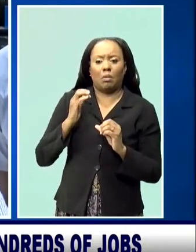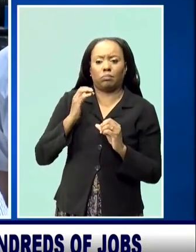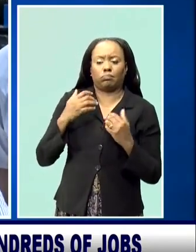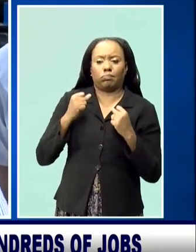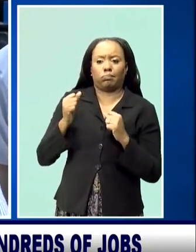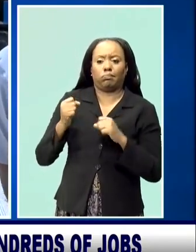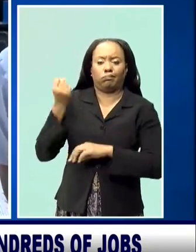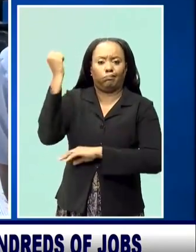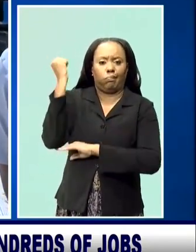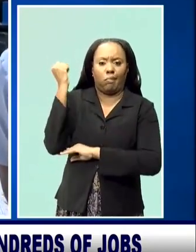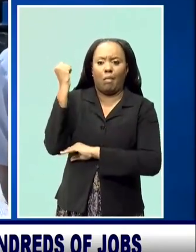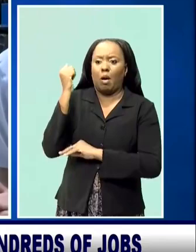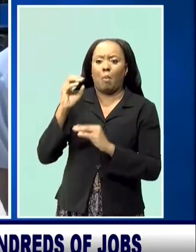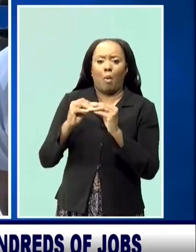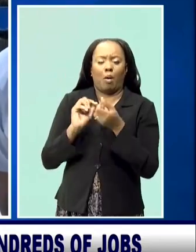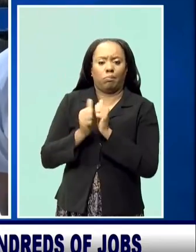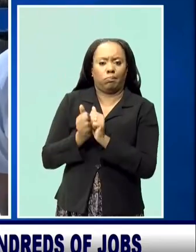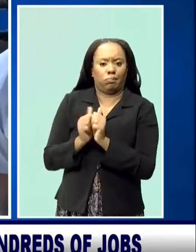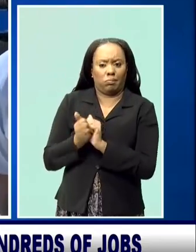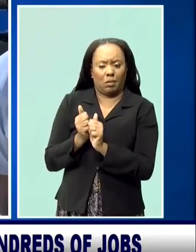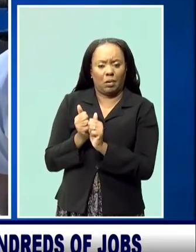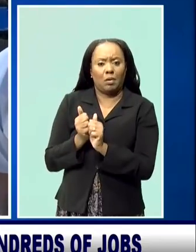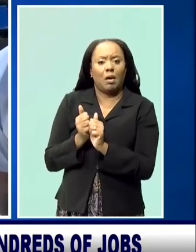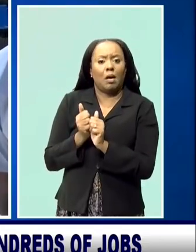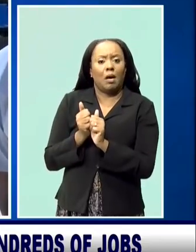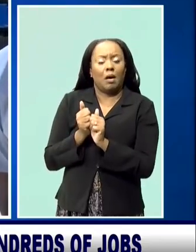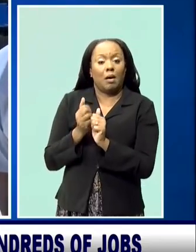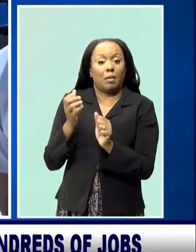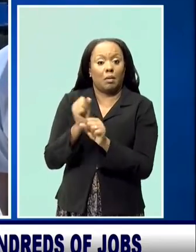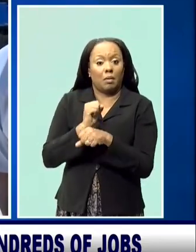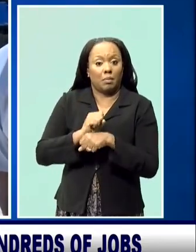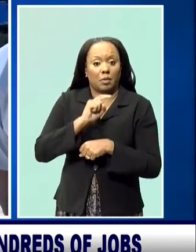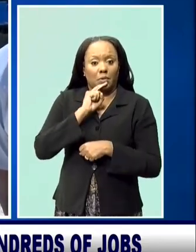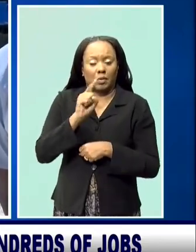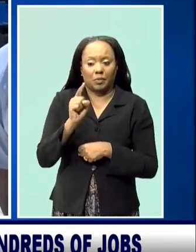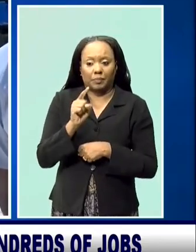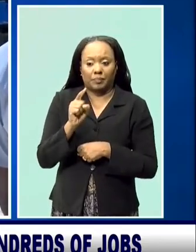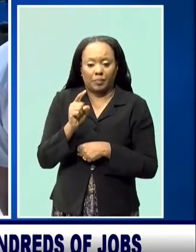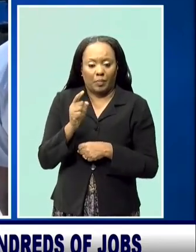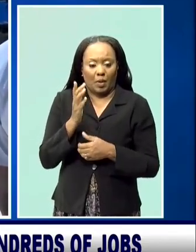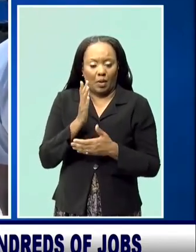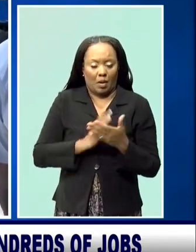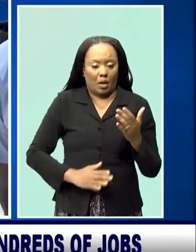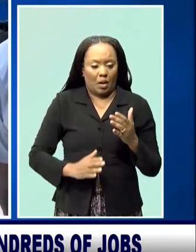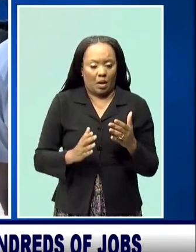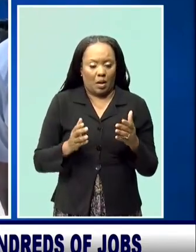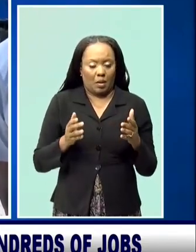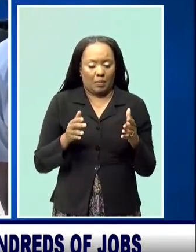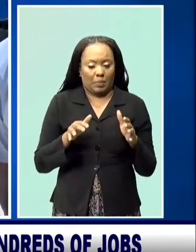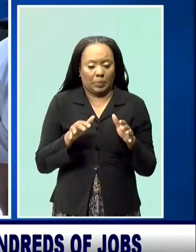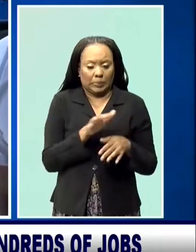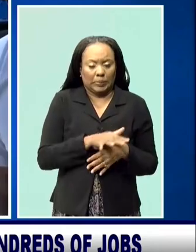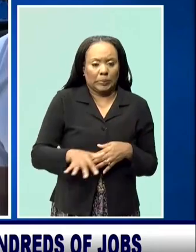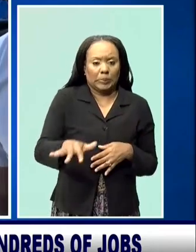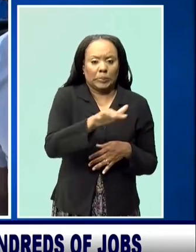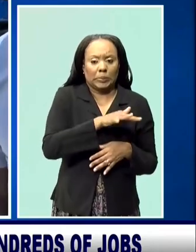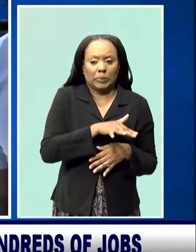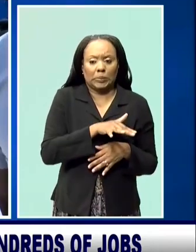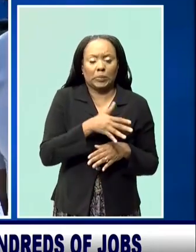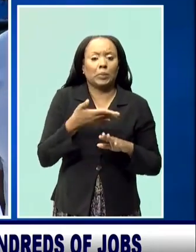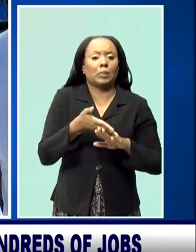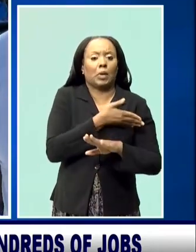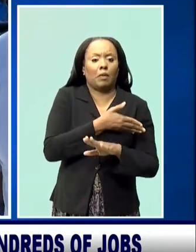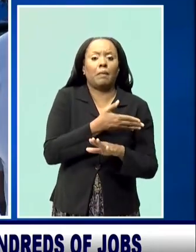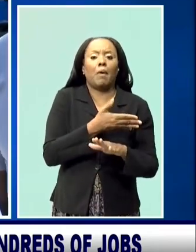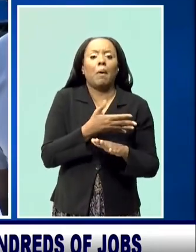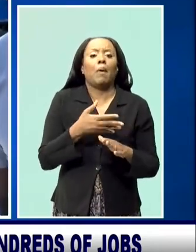hotel more competitive. And at the same time ensuring that those sites which had literally brought earnings for this country and